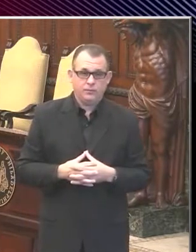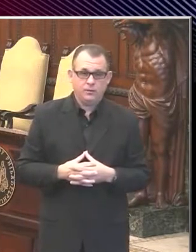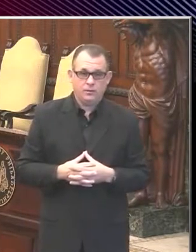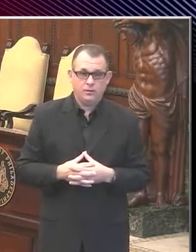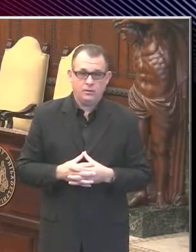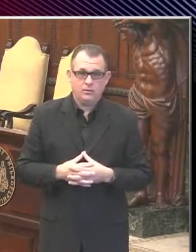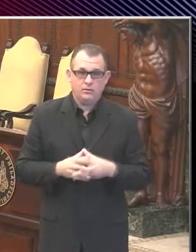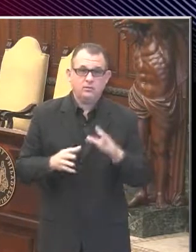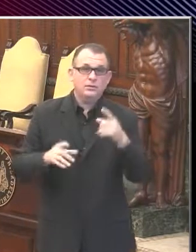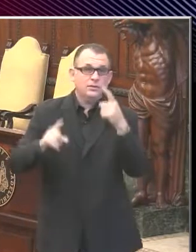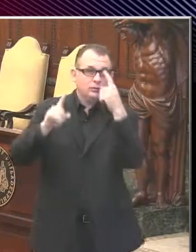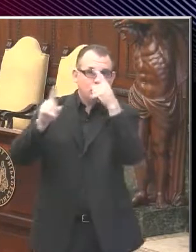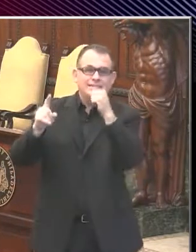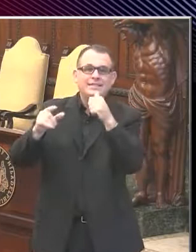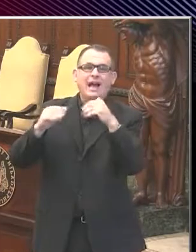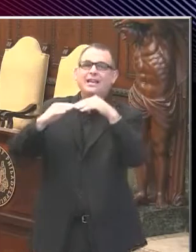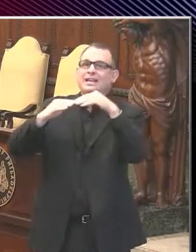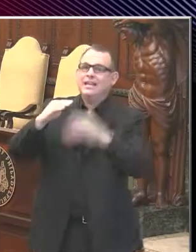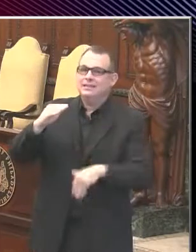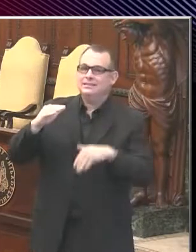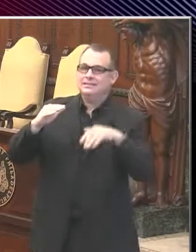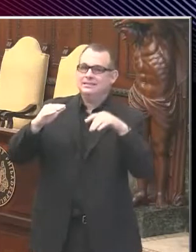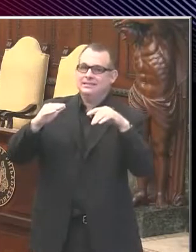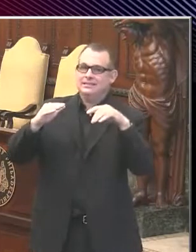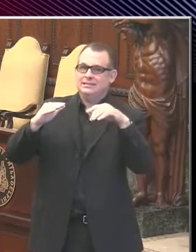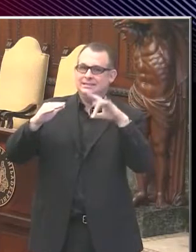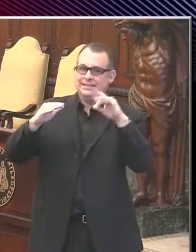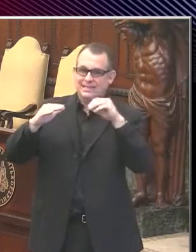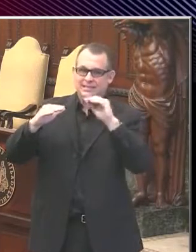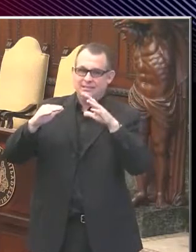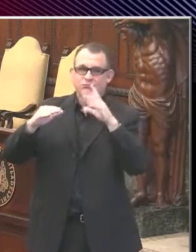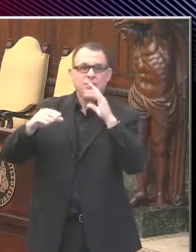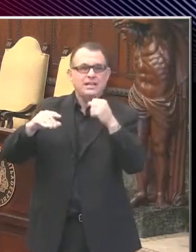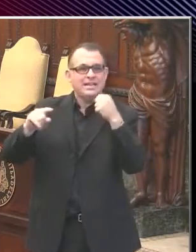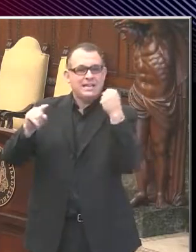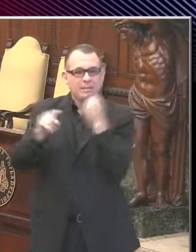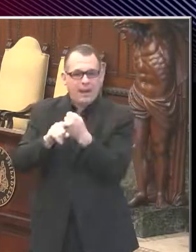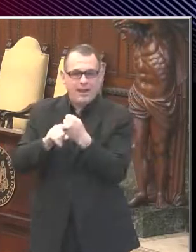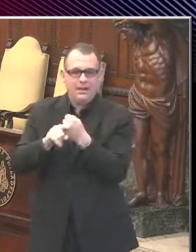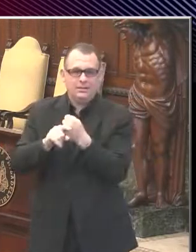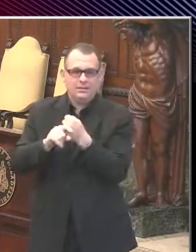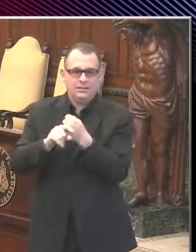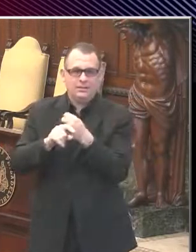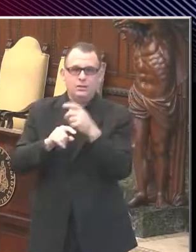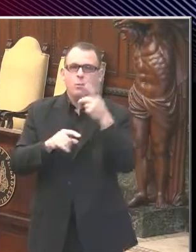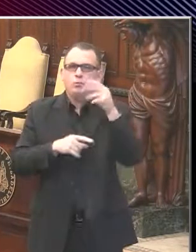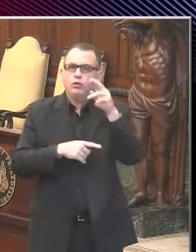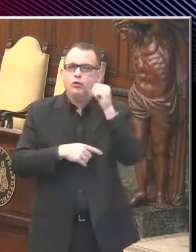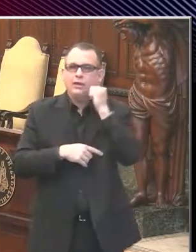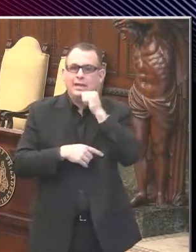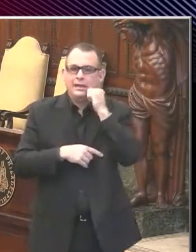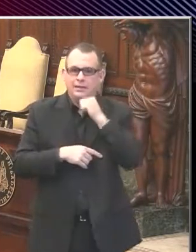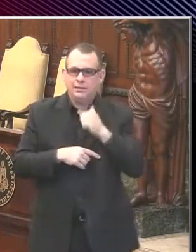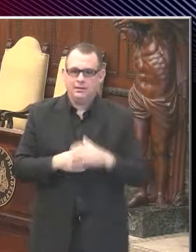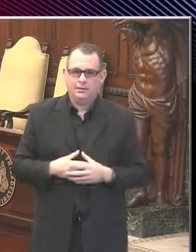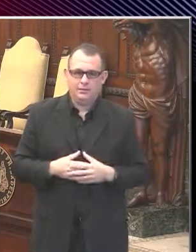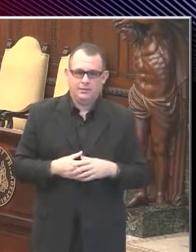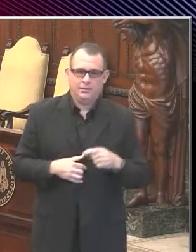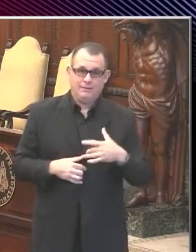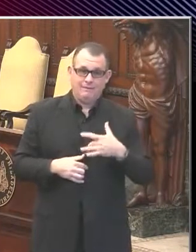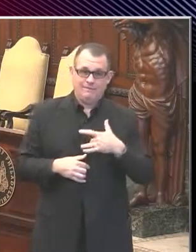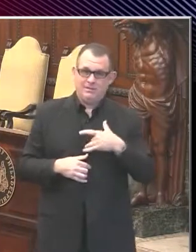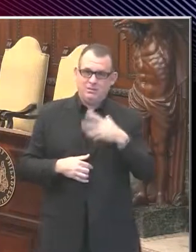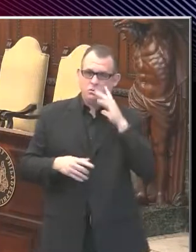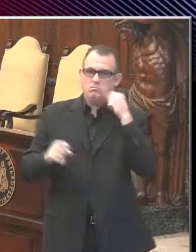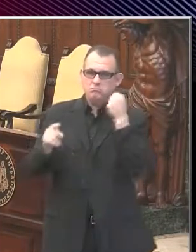less than 80 for four weeks. It was to get to 80 cases per day. I would say it's very unlikely we're going to hit that target next week. And that's the message today.